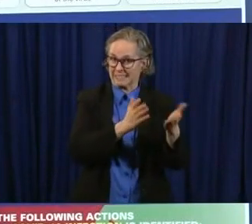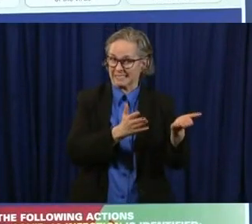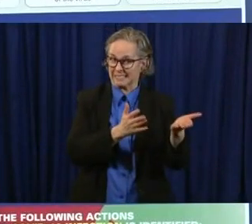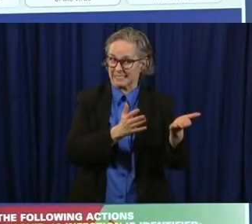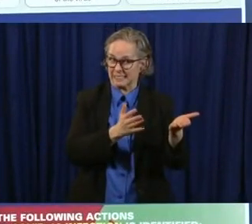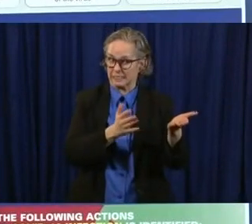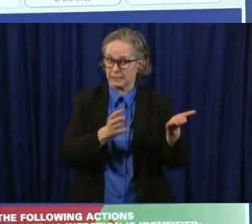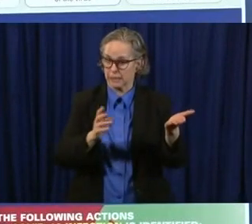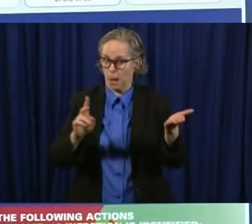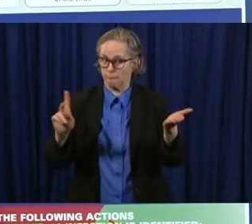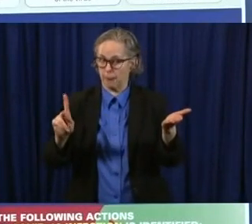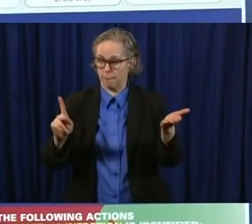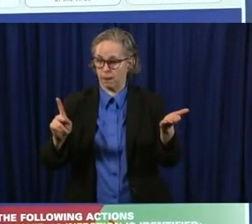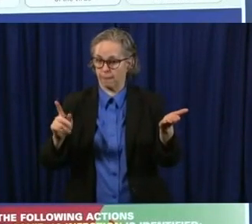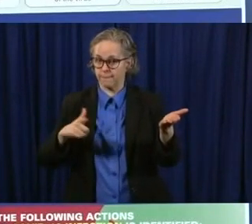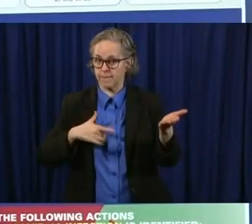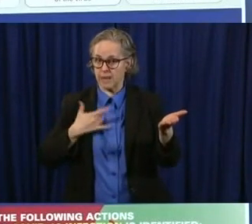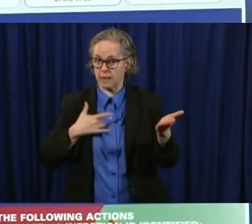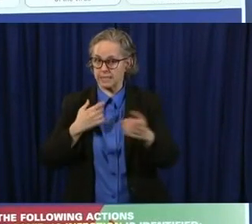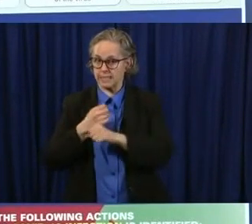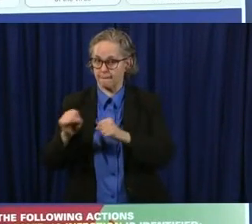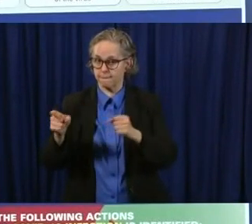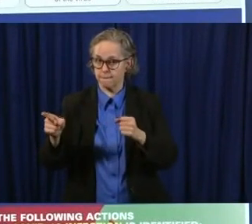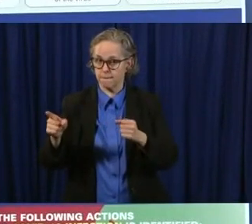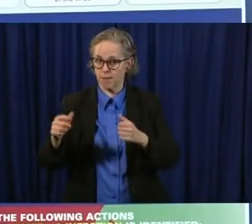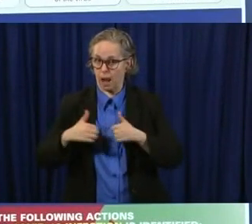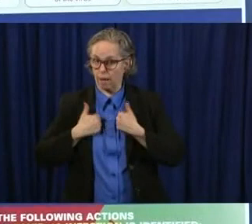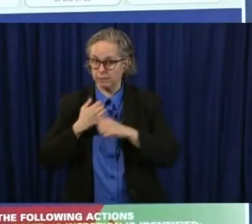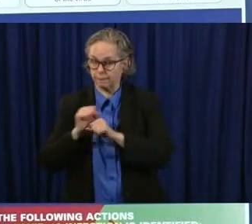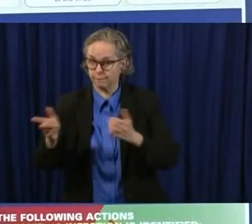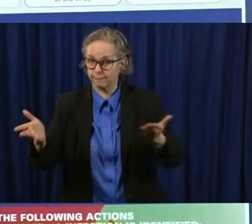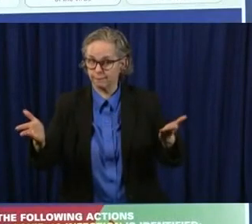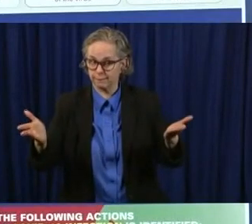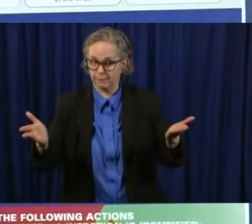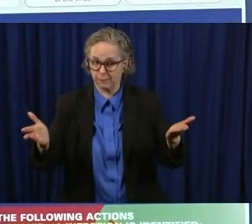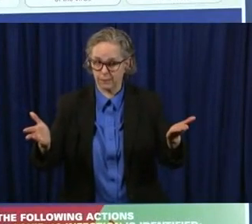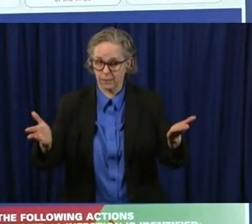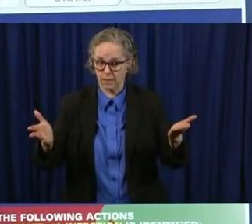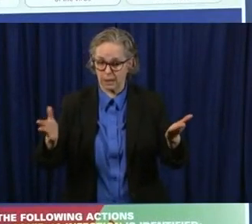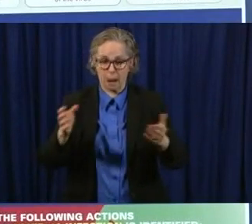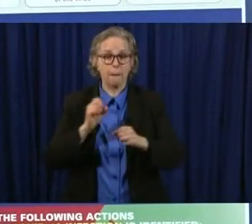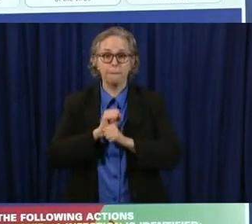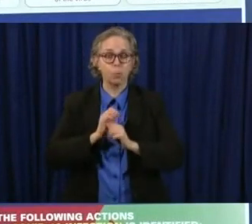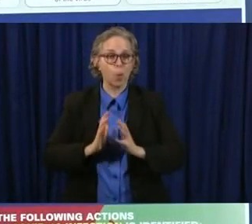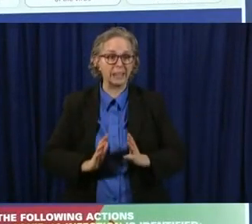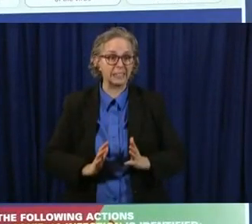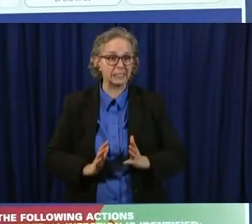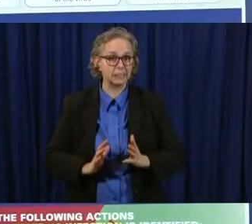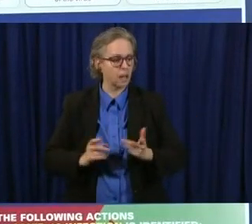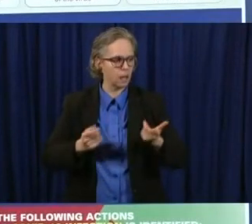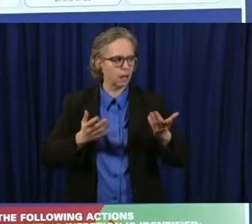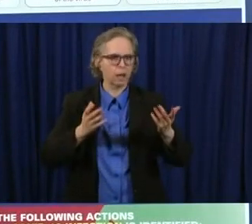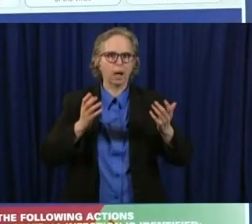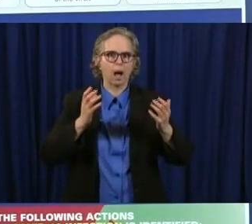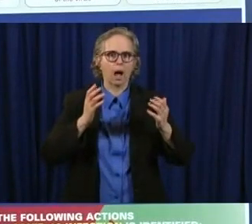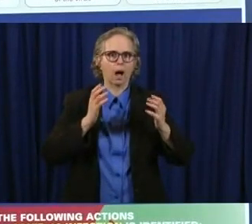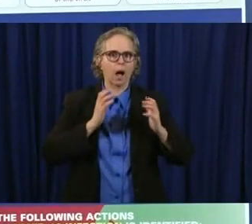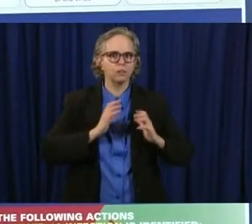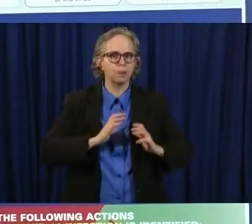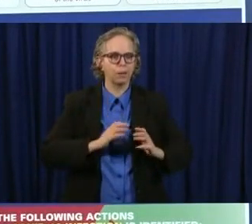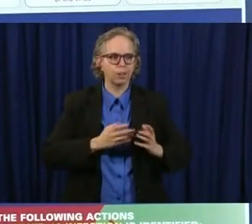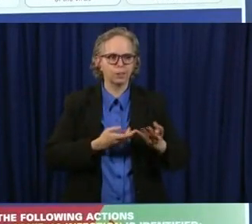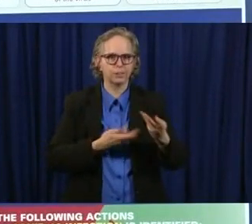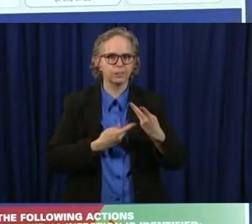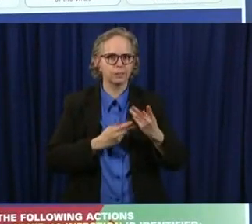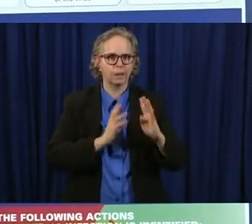ohioans have to feel safe that means employees have to feel safe that means customers have to feel safe the way we